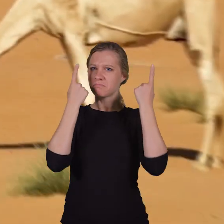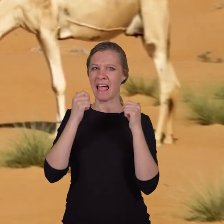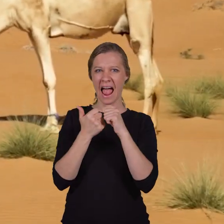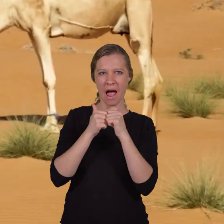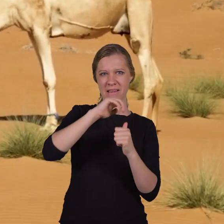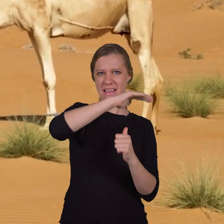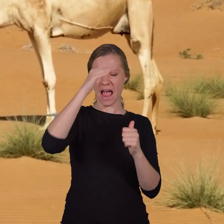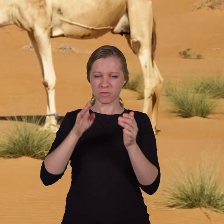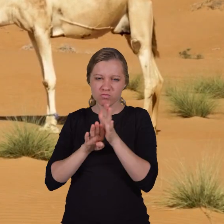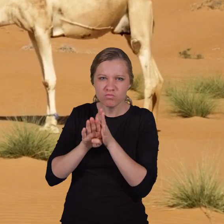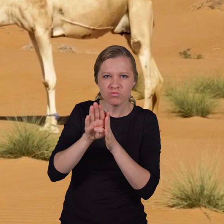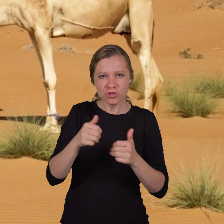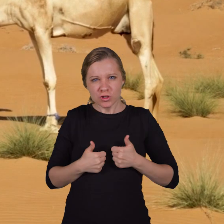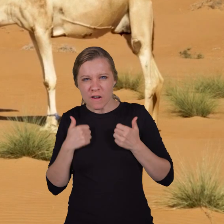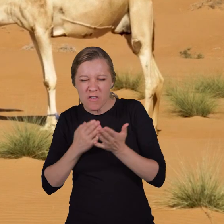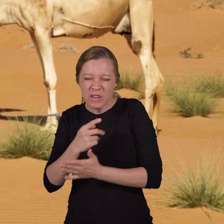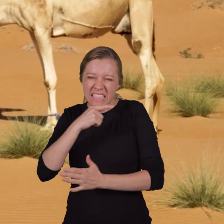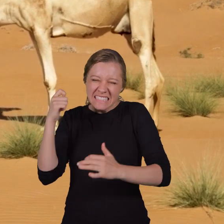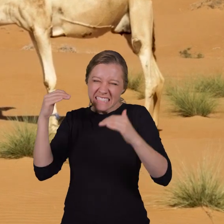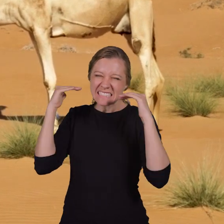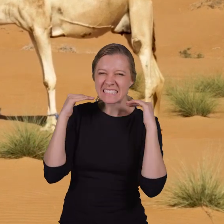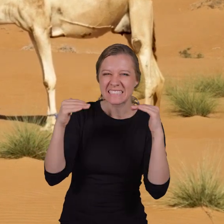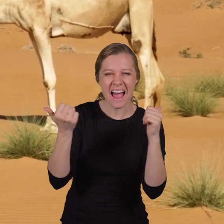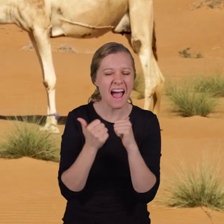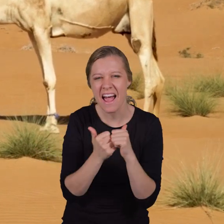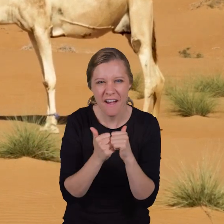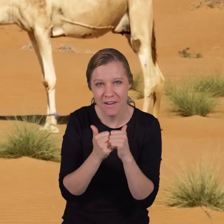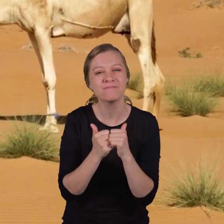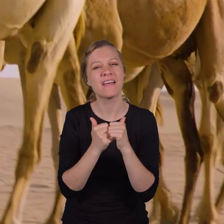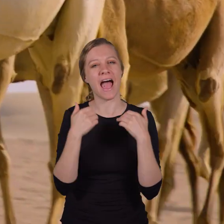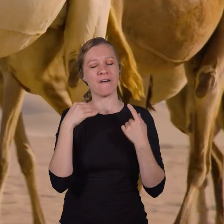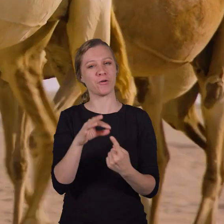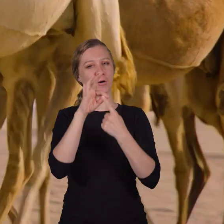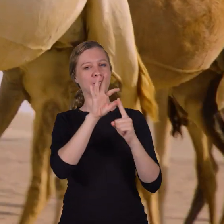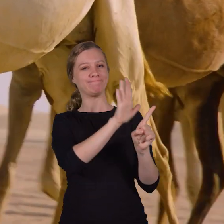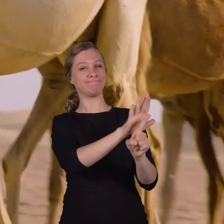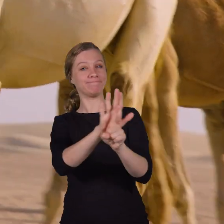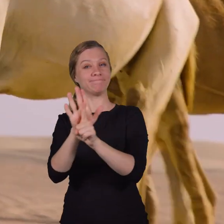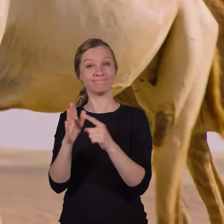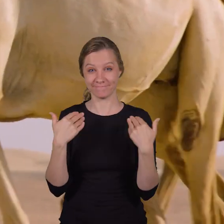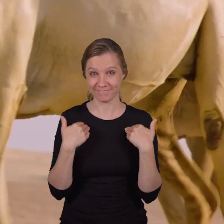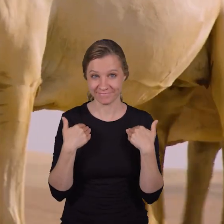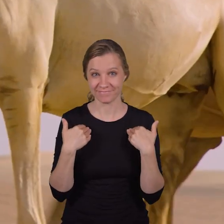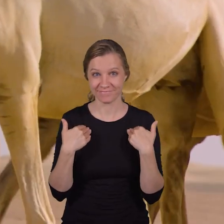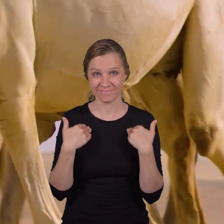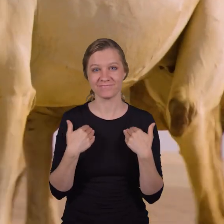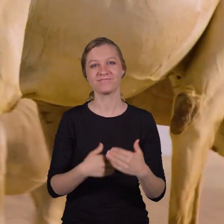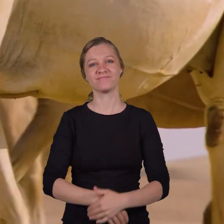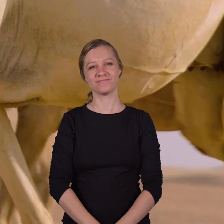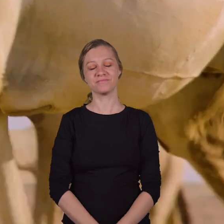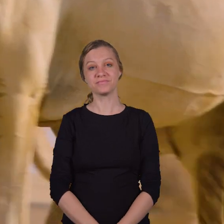Have you ever wondered how camels survive in the scorching desert? Well, they can survive because of some